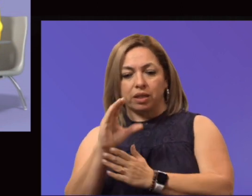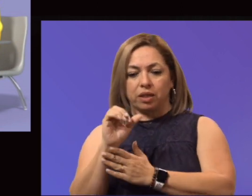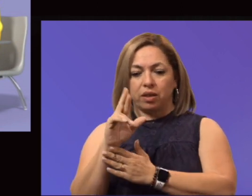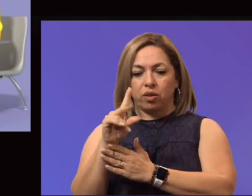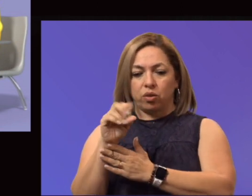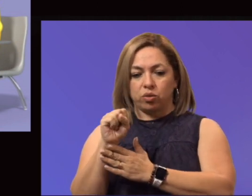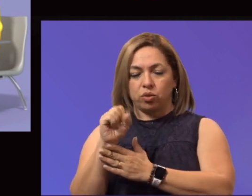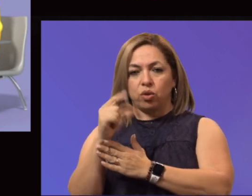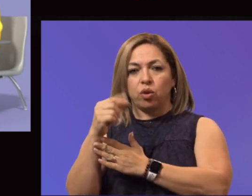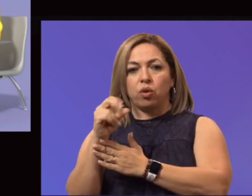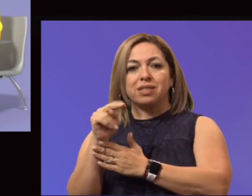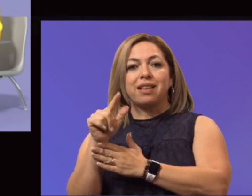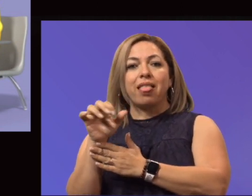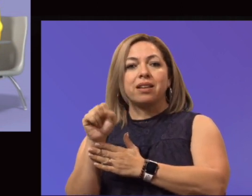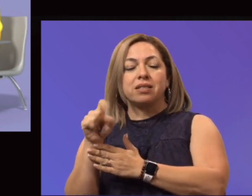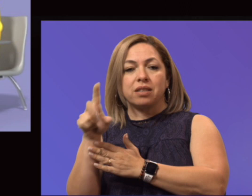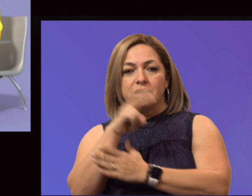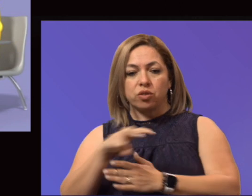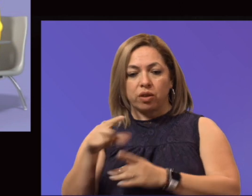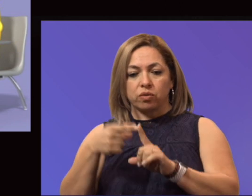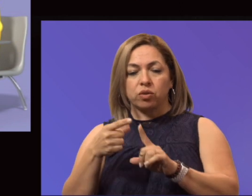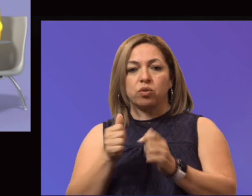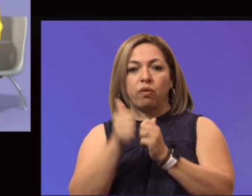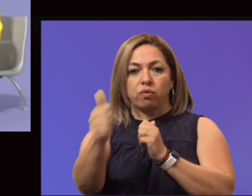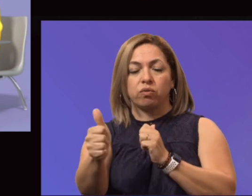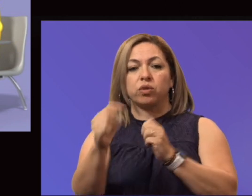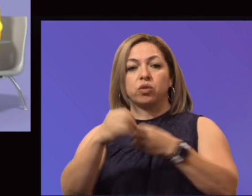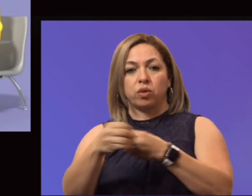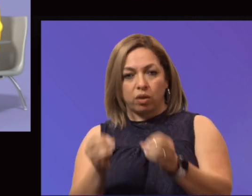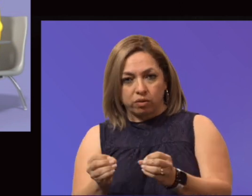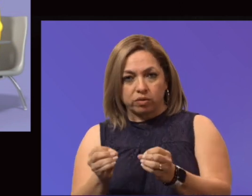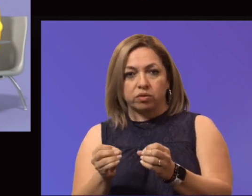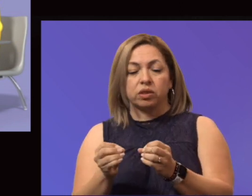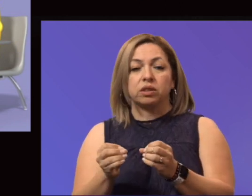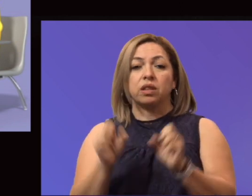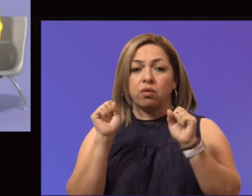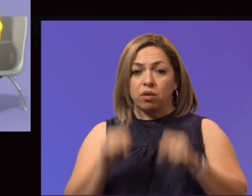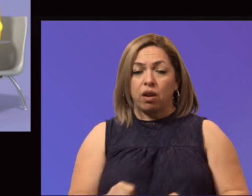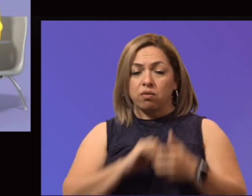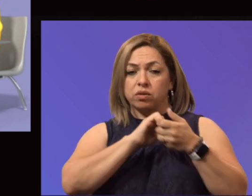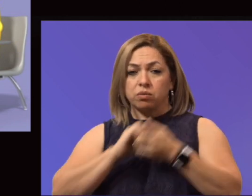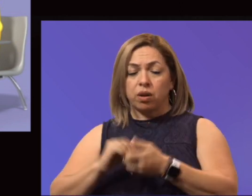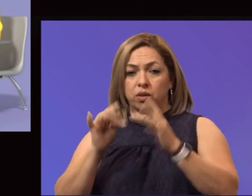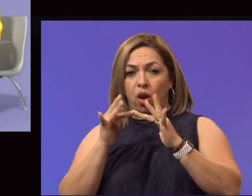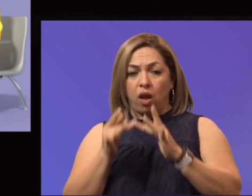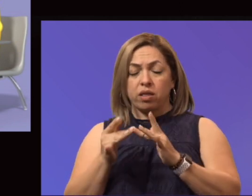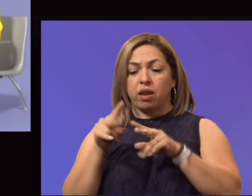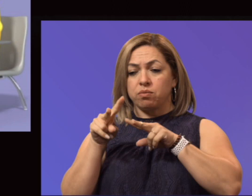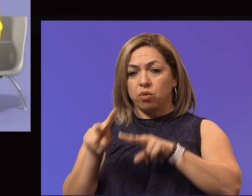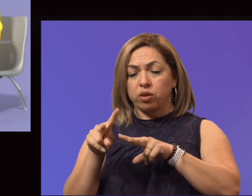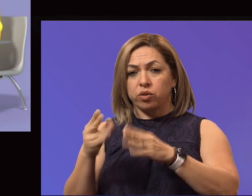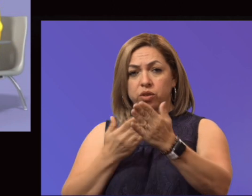they transitioned to a virtual office. They were able to partner with online proctoring services which